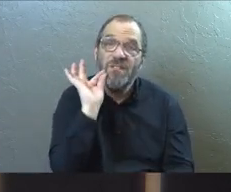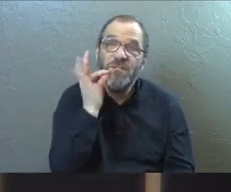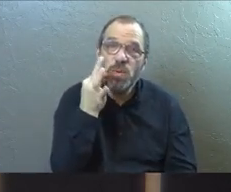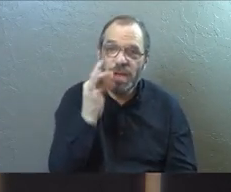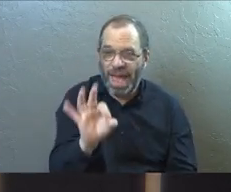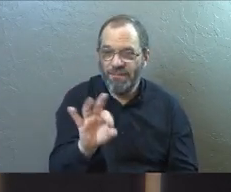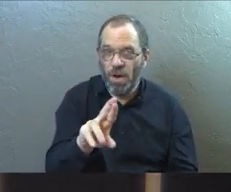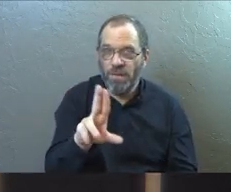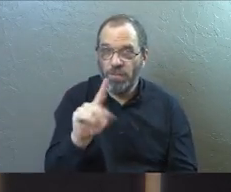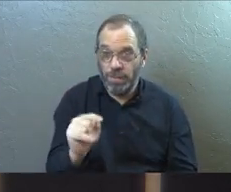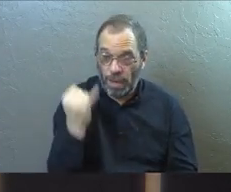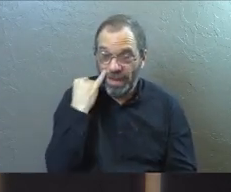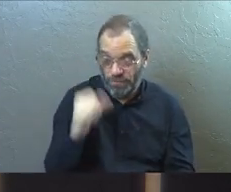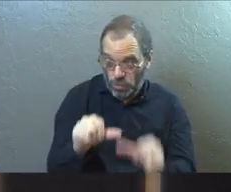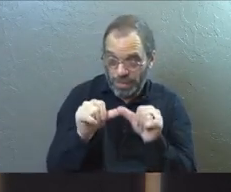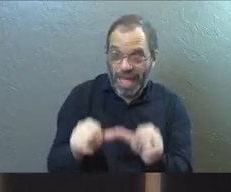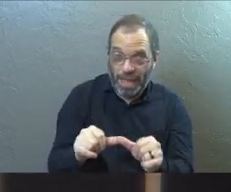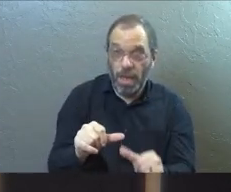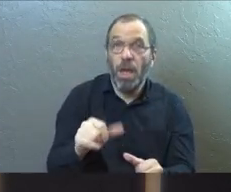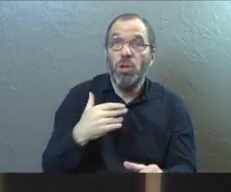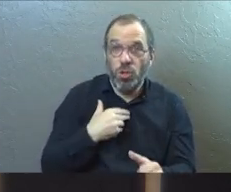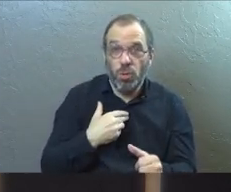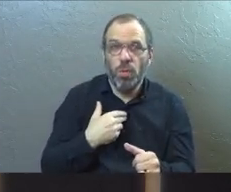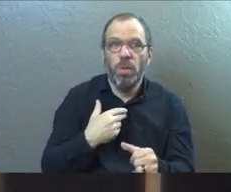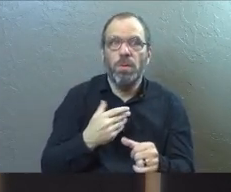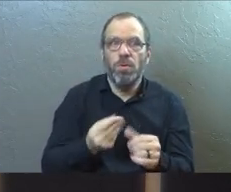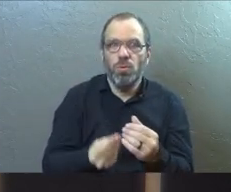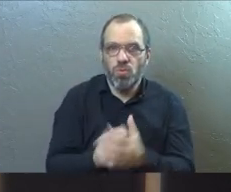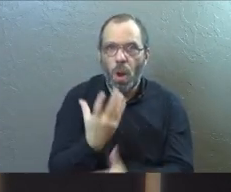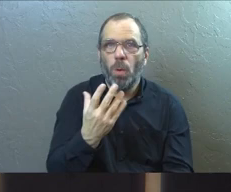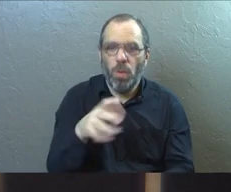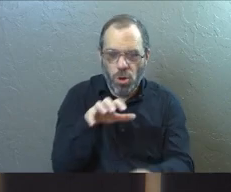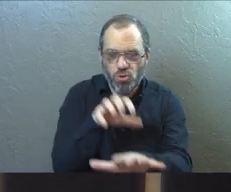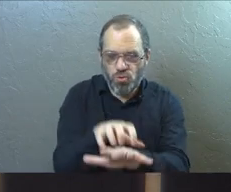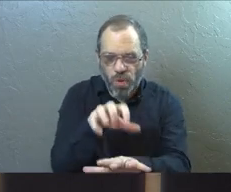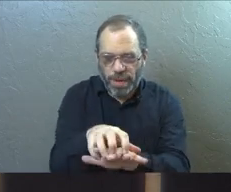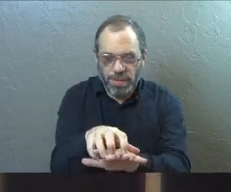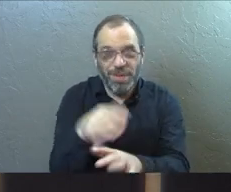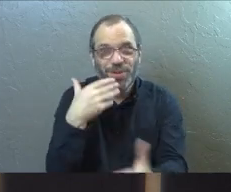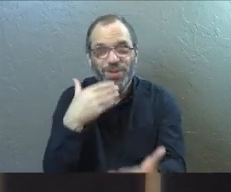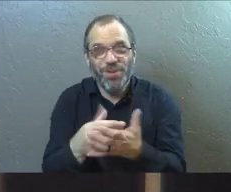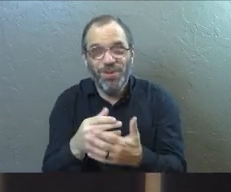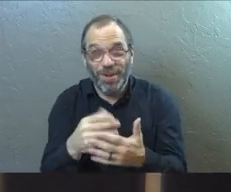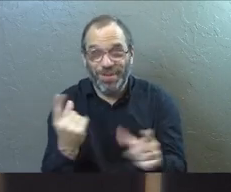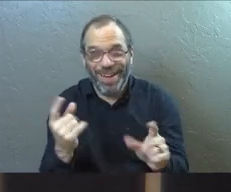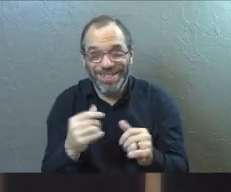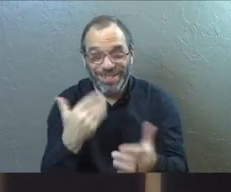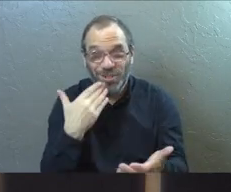says, if you stay put in the vine, you'll grow grapes. And that's good news.